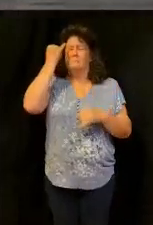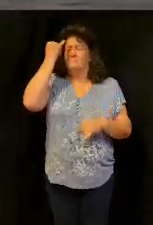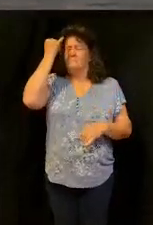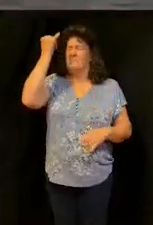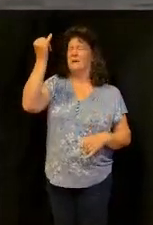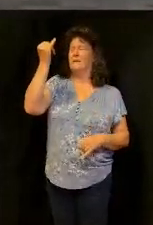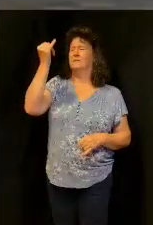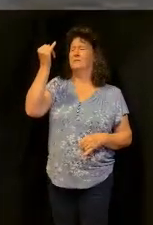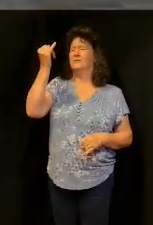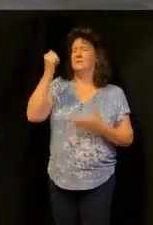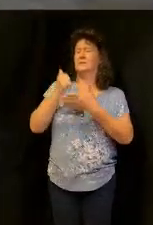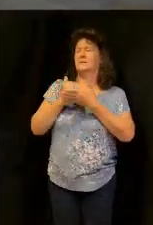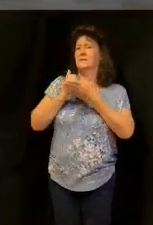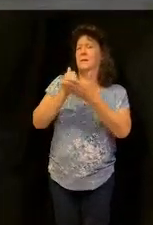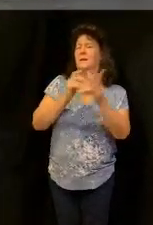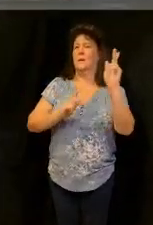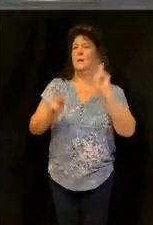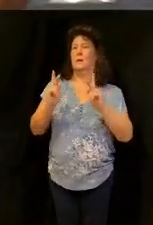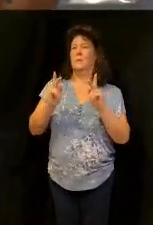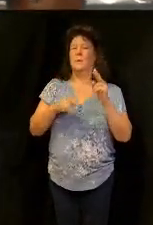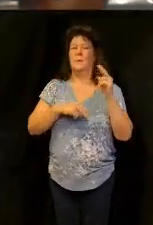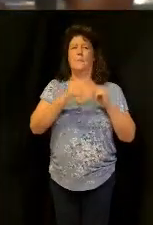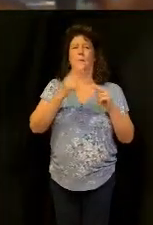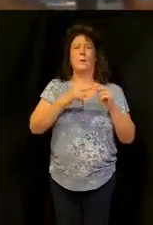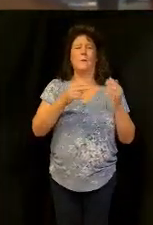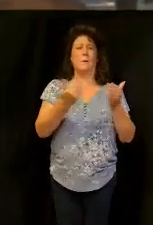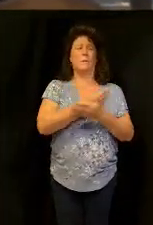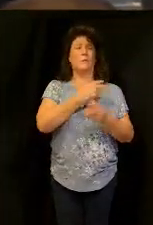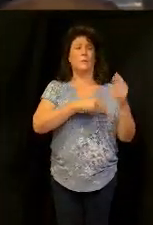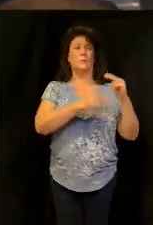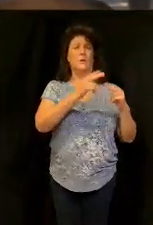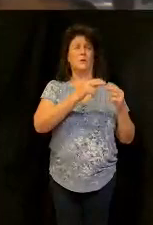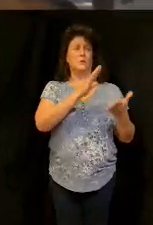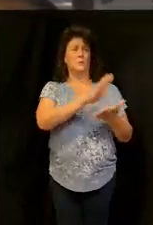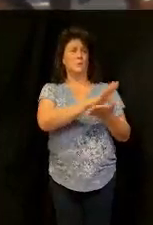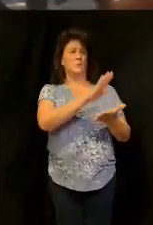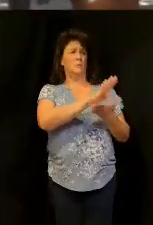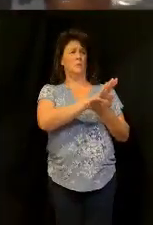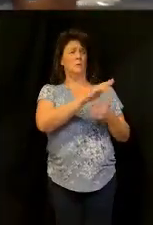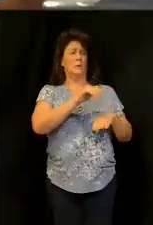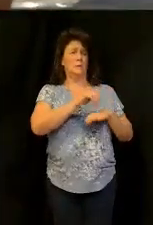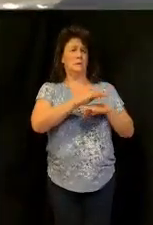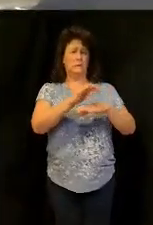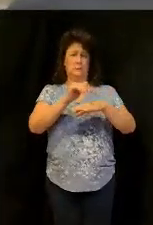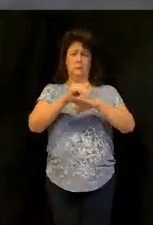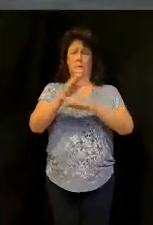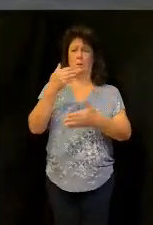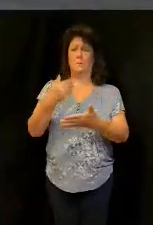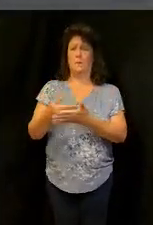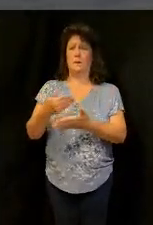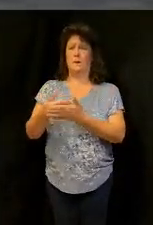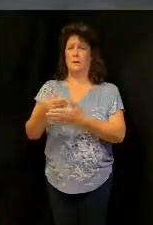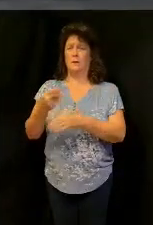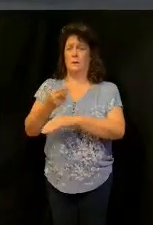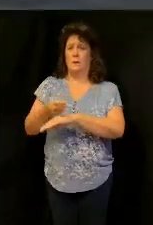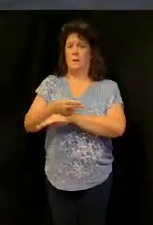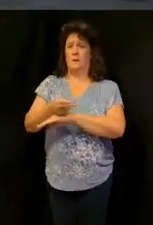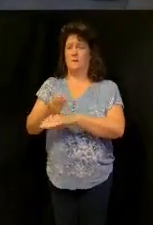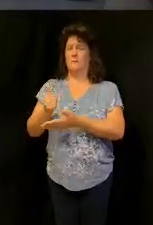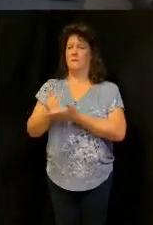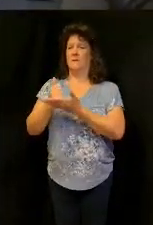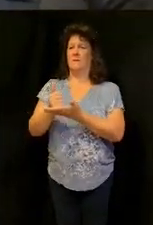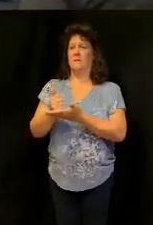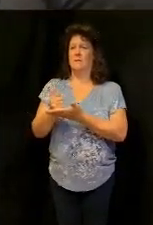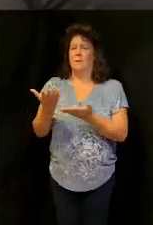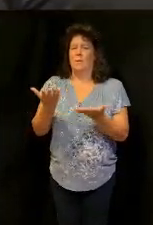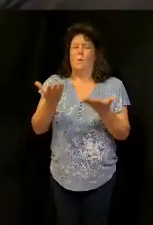to build orphanages to build lord god to send money by the millions to Haiti and to help lord god what could